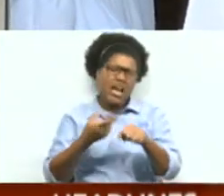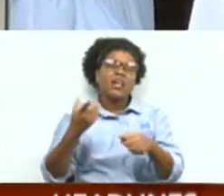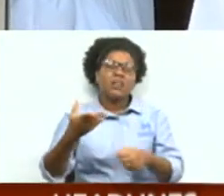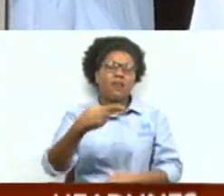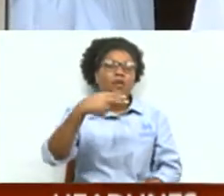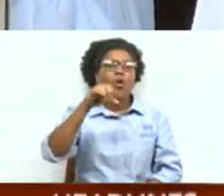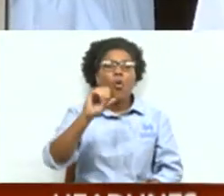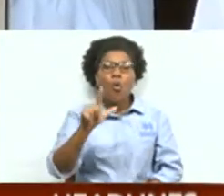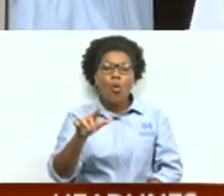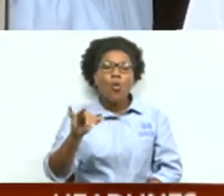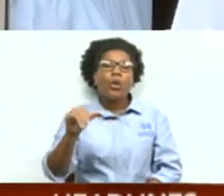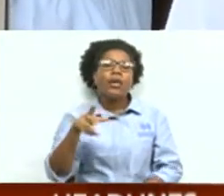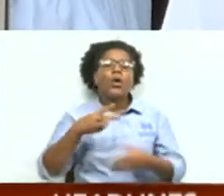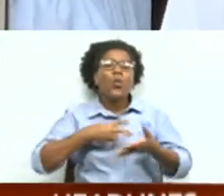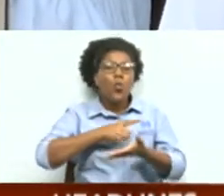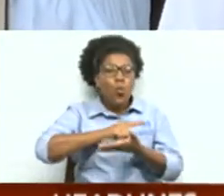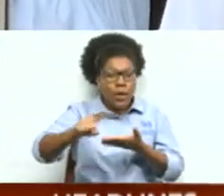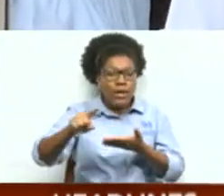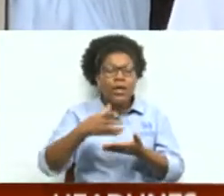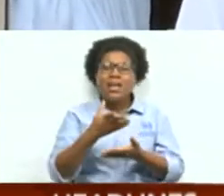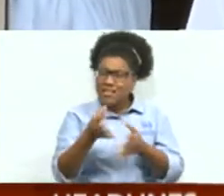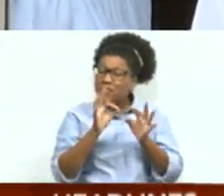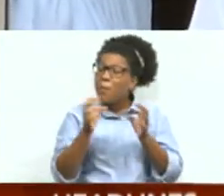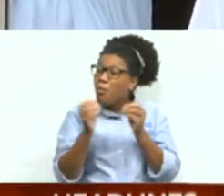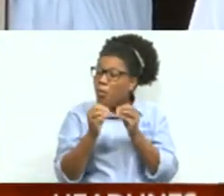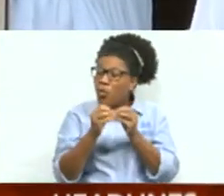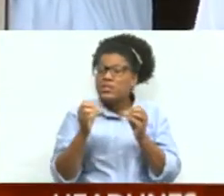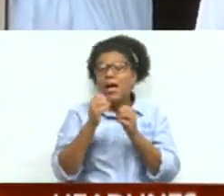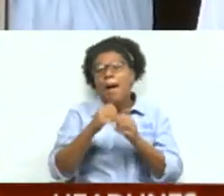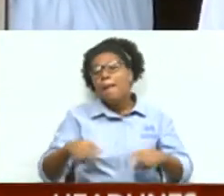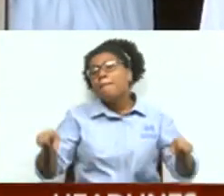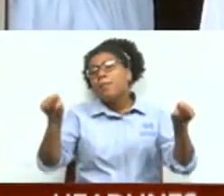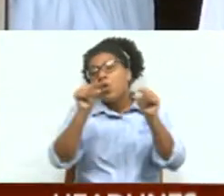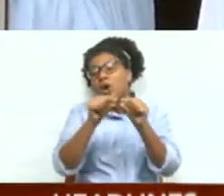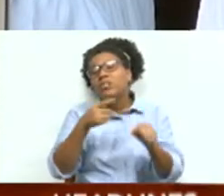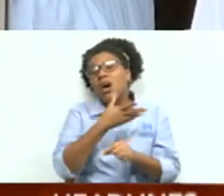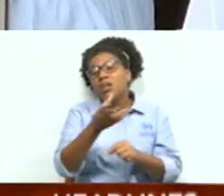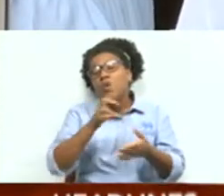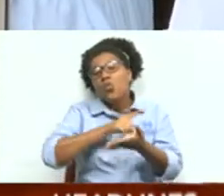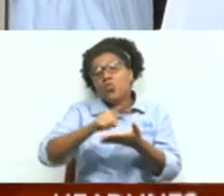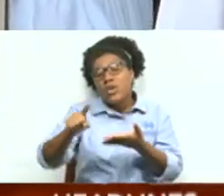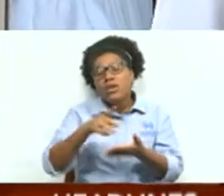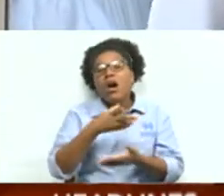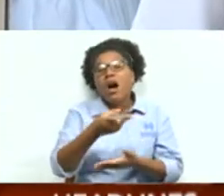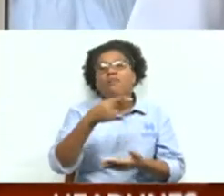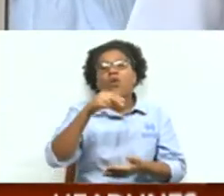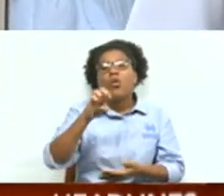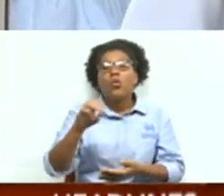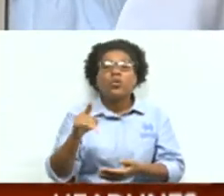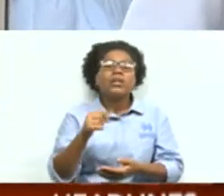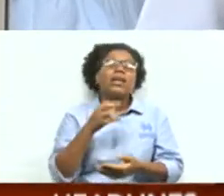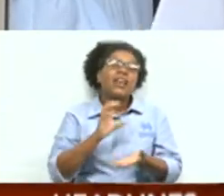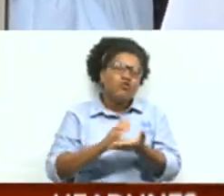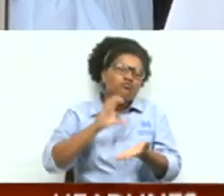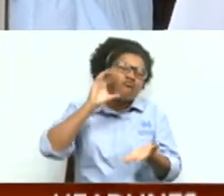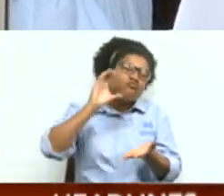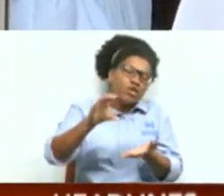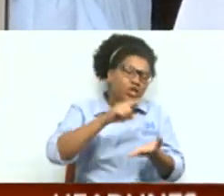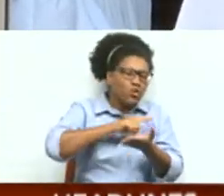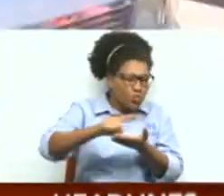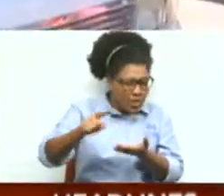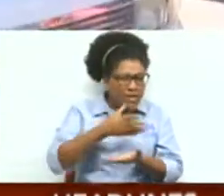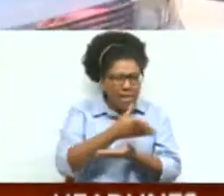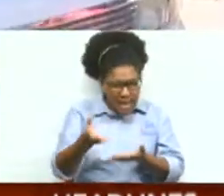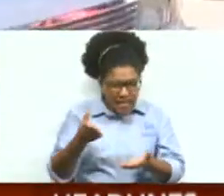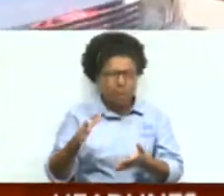most important week on the Christian calendar, but also what one priest describes as the richest week in Christianity's history.